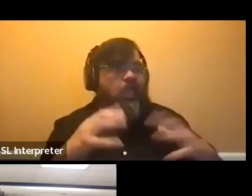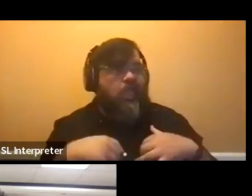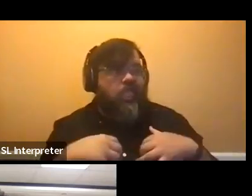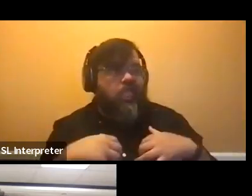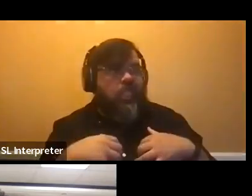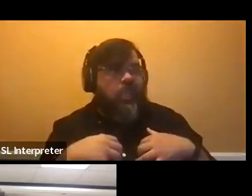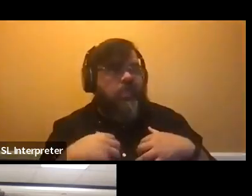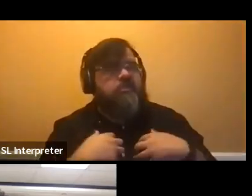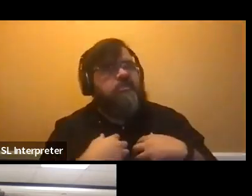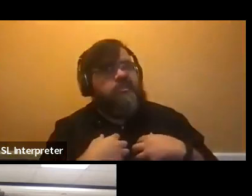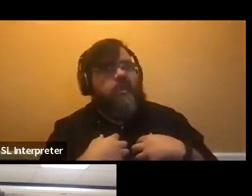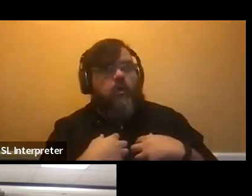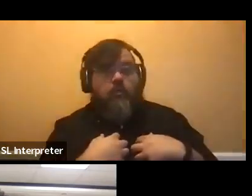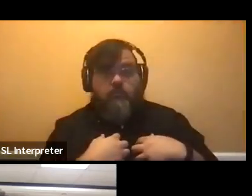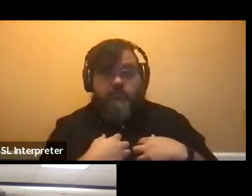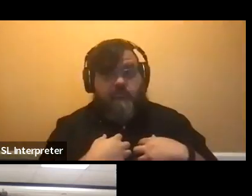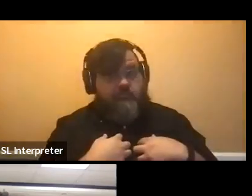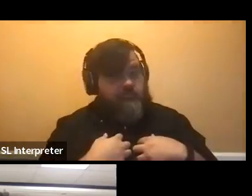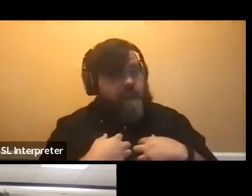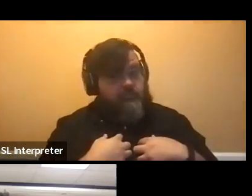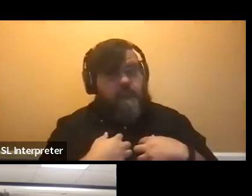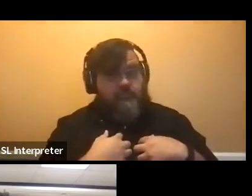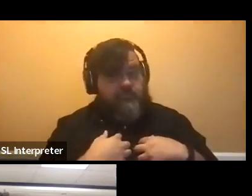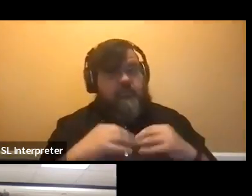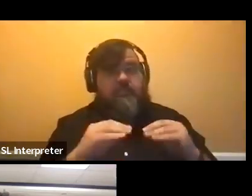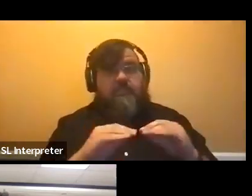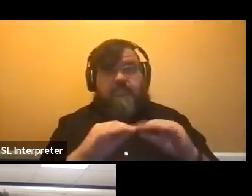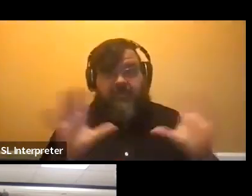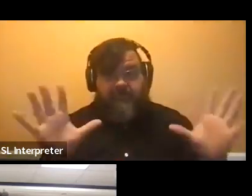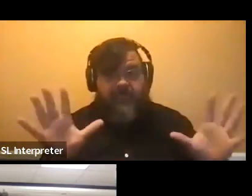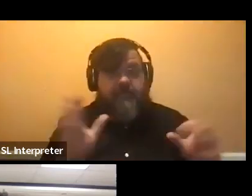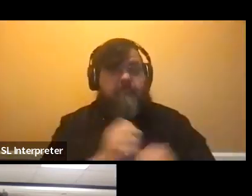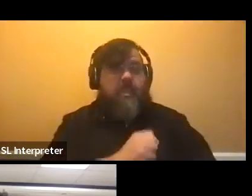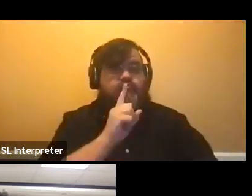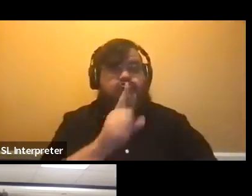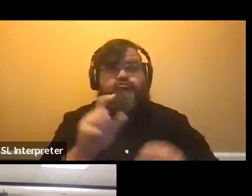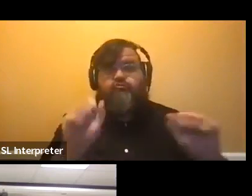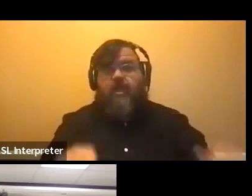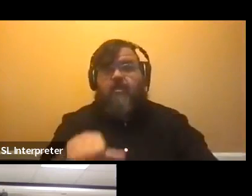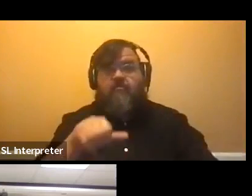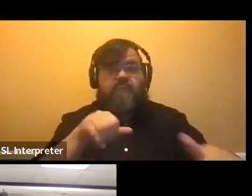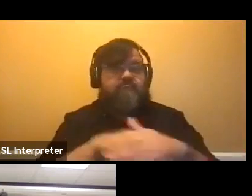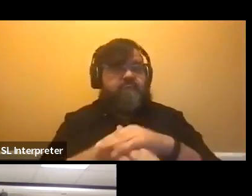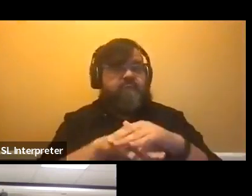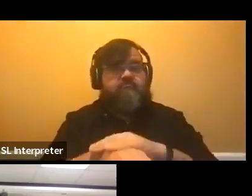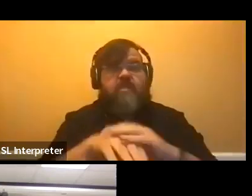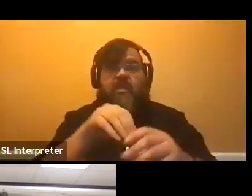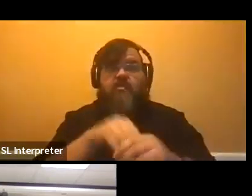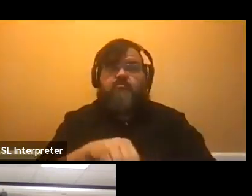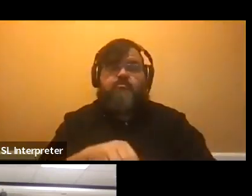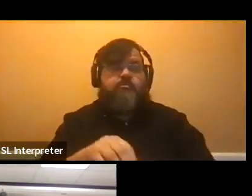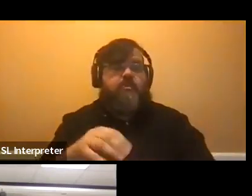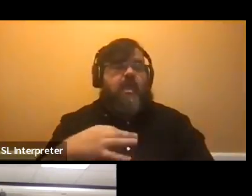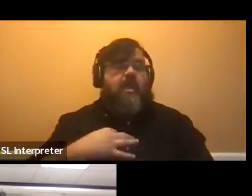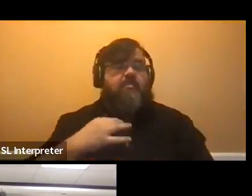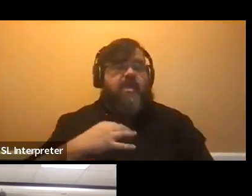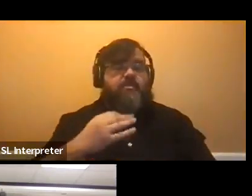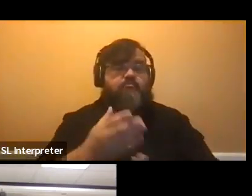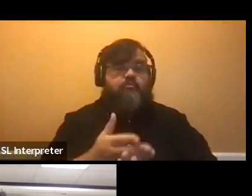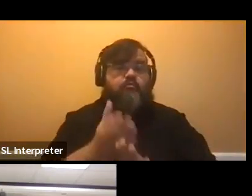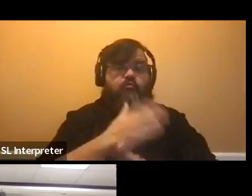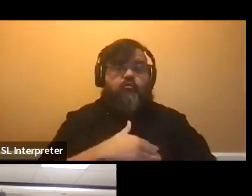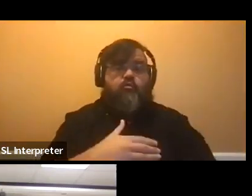the U of L campus. So definitely, um, make sure you can access the, um, application before October 15th. So